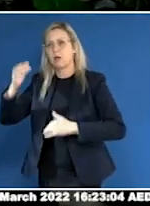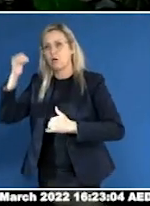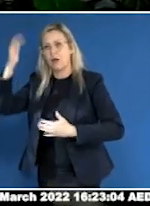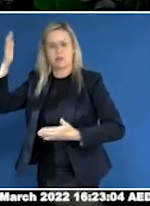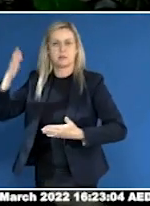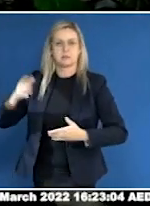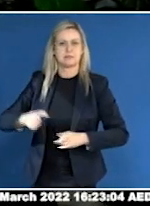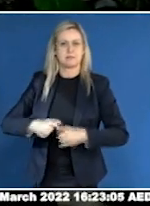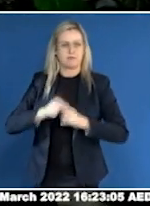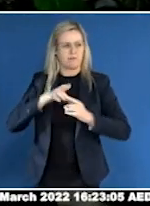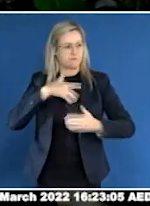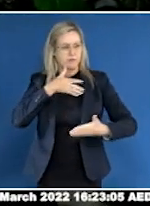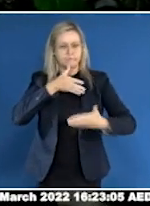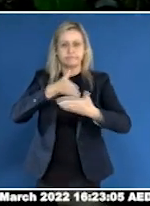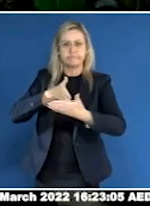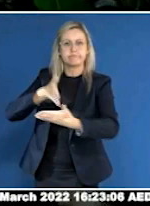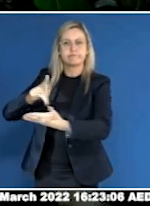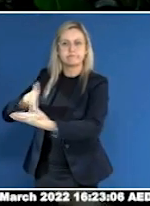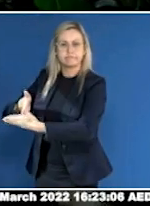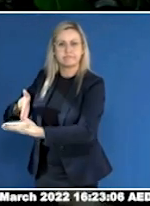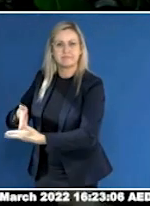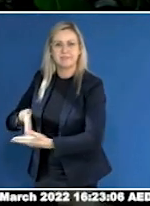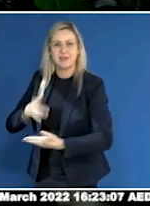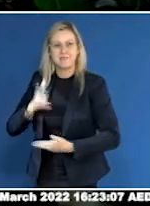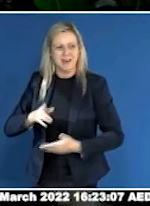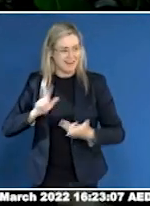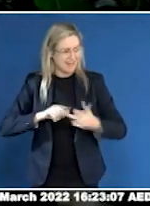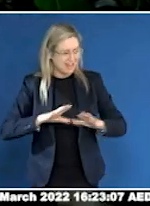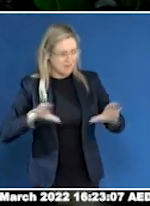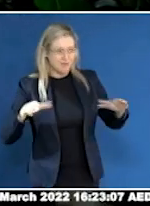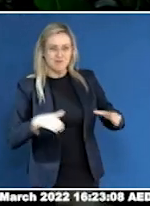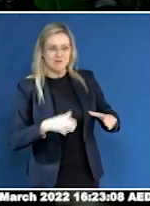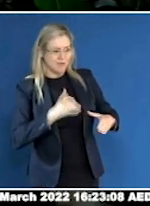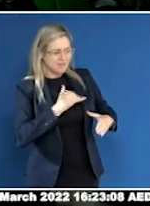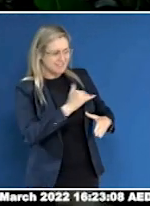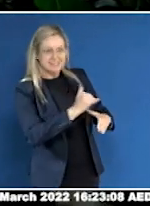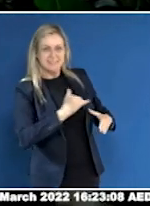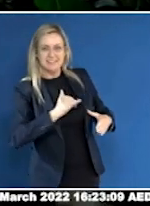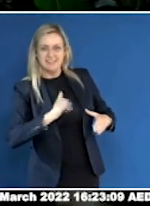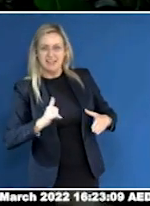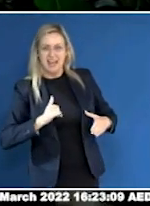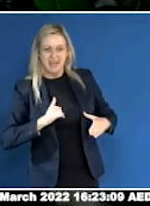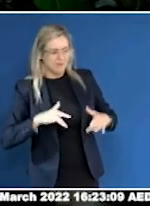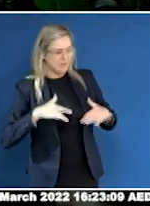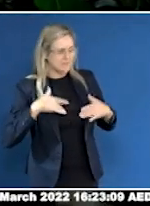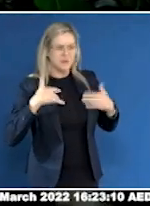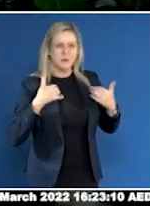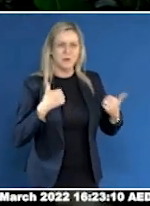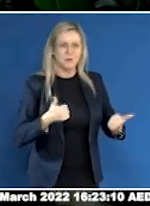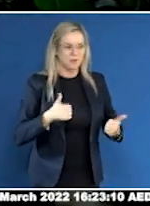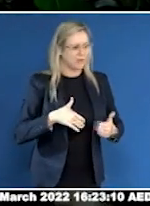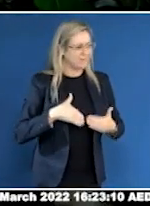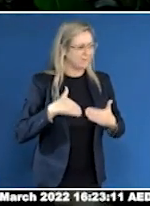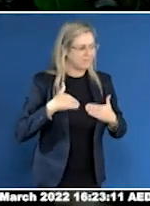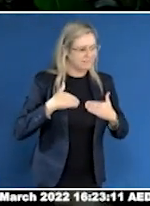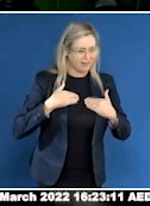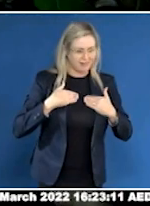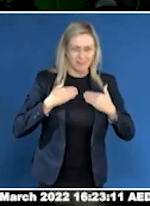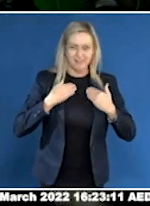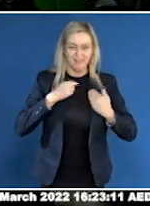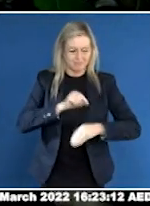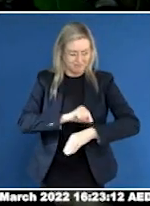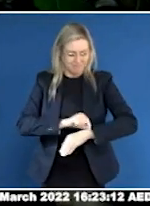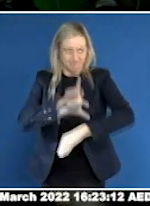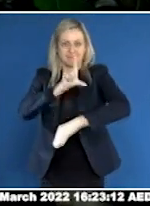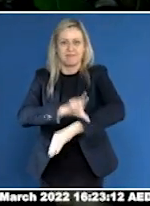are like you is incredible because you start beginning to build pride, pride about who you are and know who your community